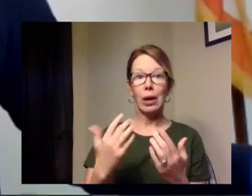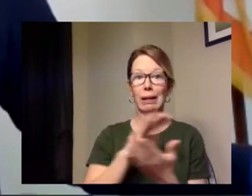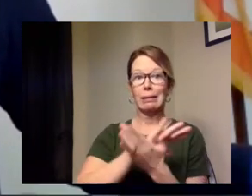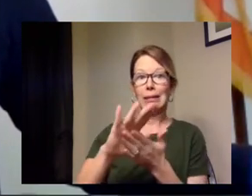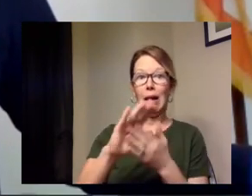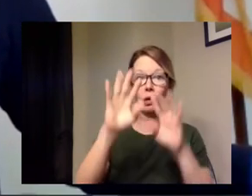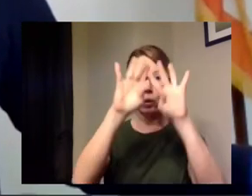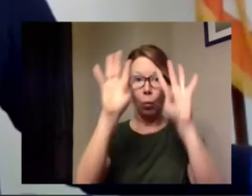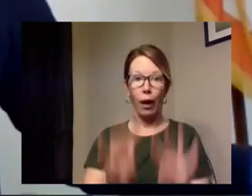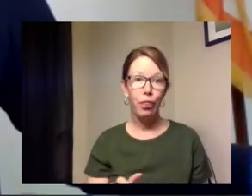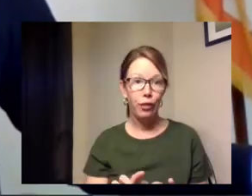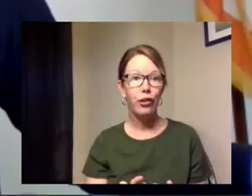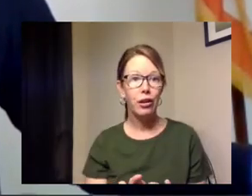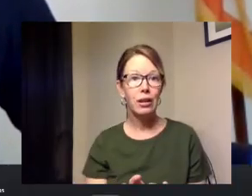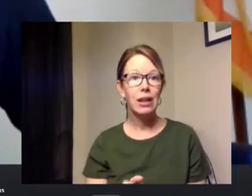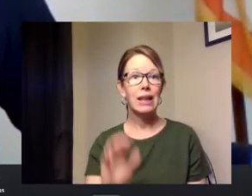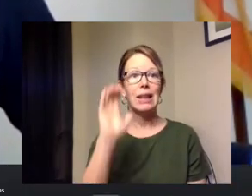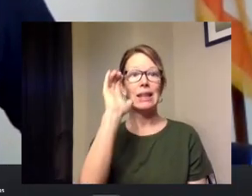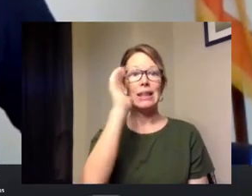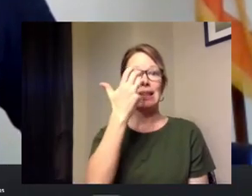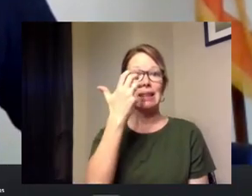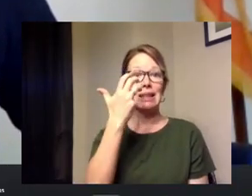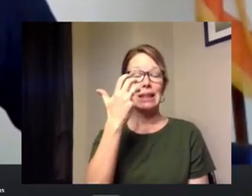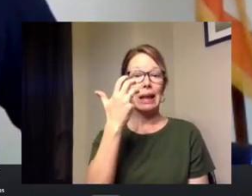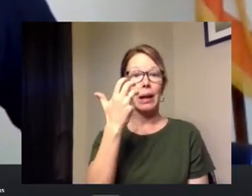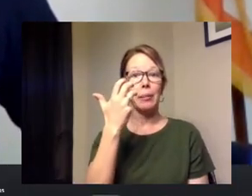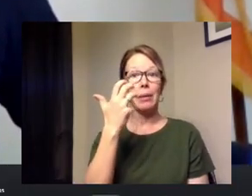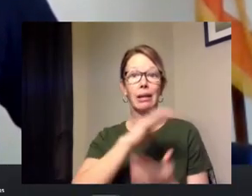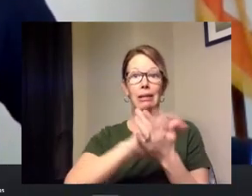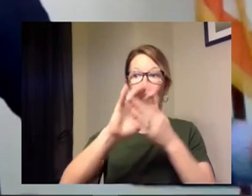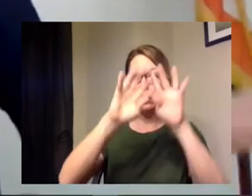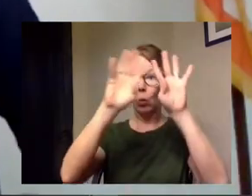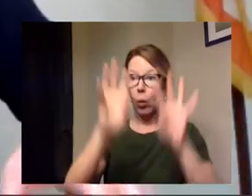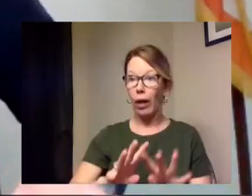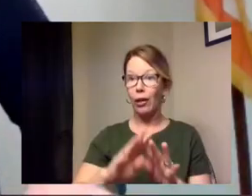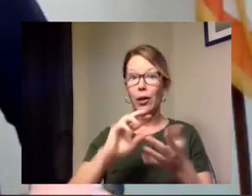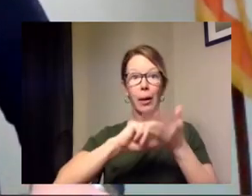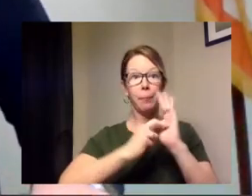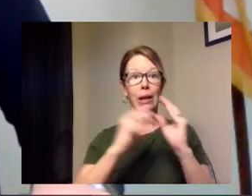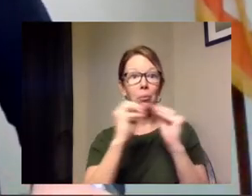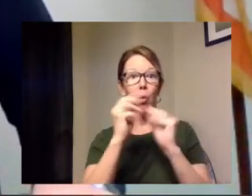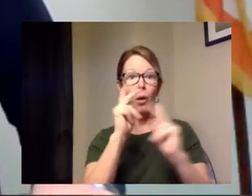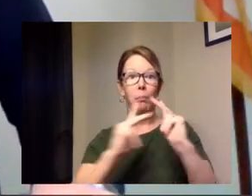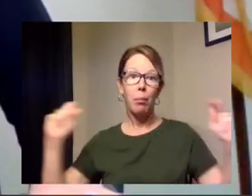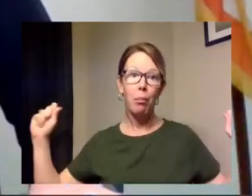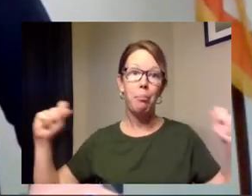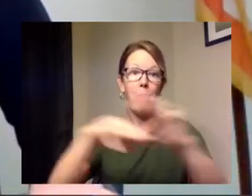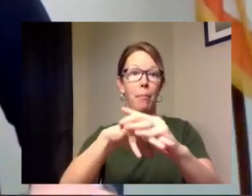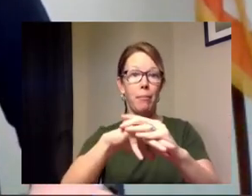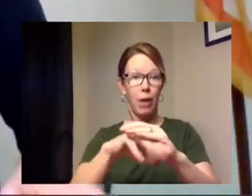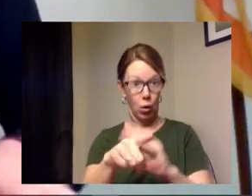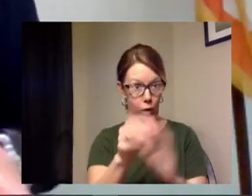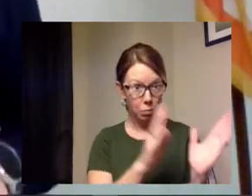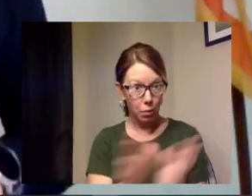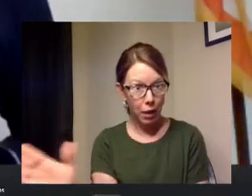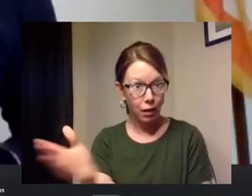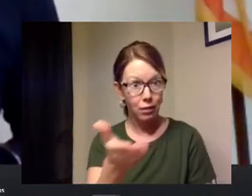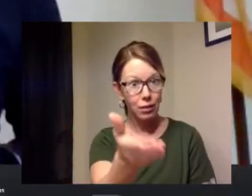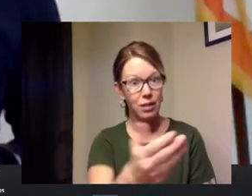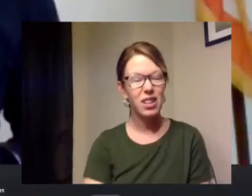it seems that the best weather yields more people are we prepared chief this one's for you